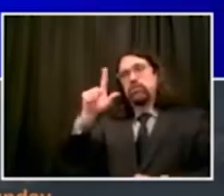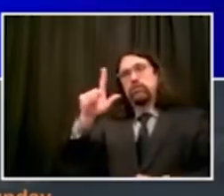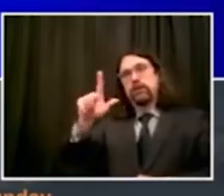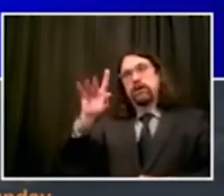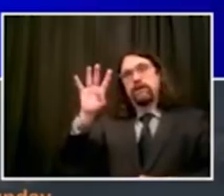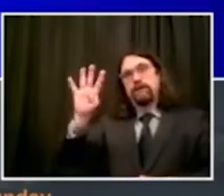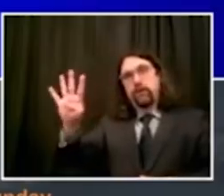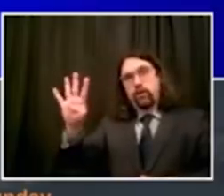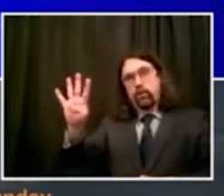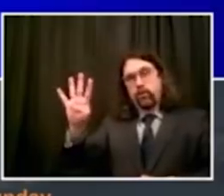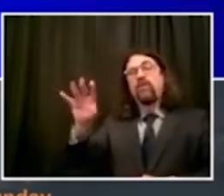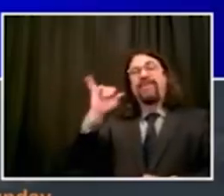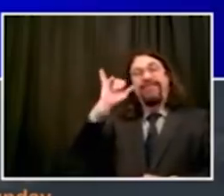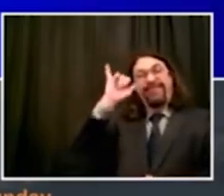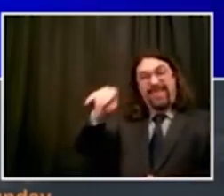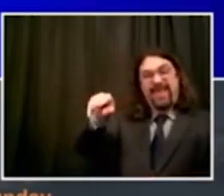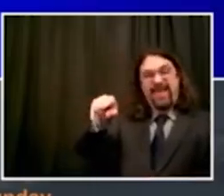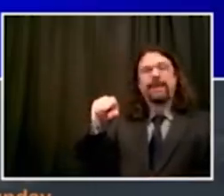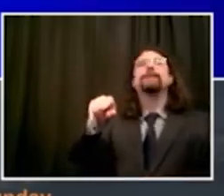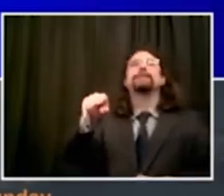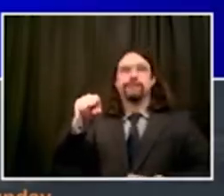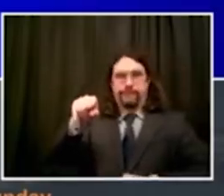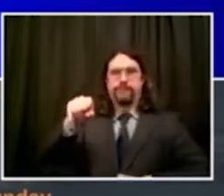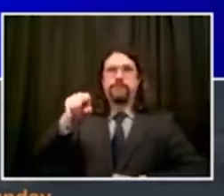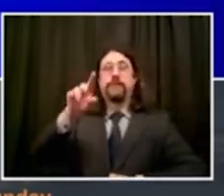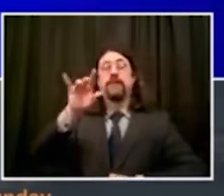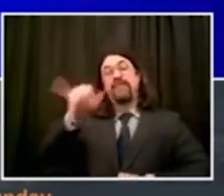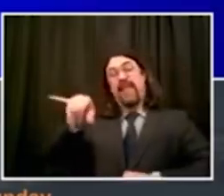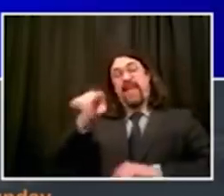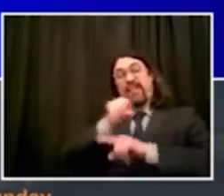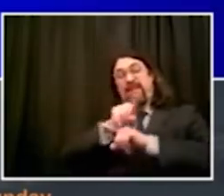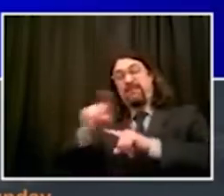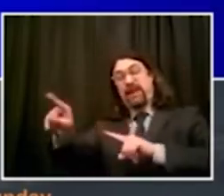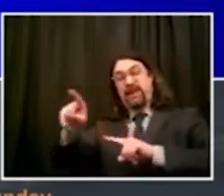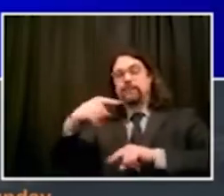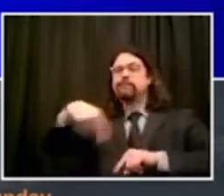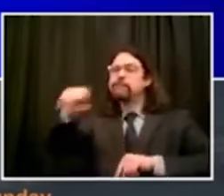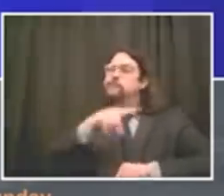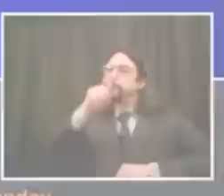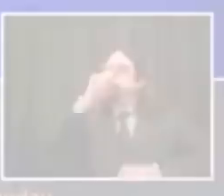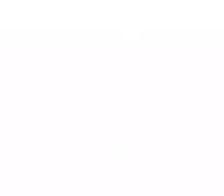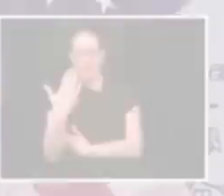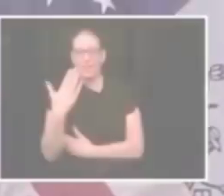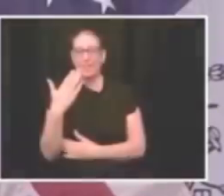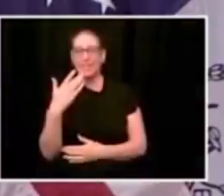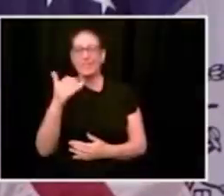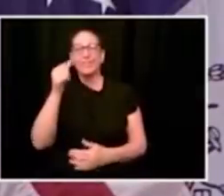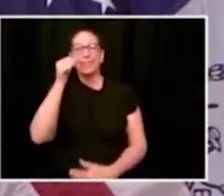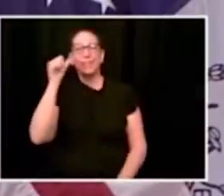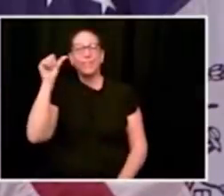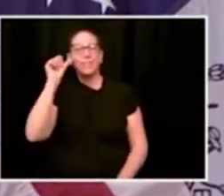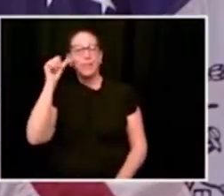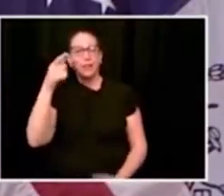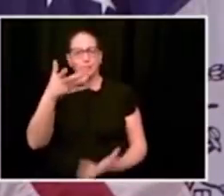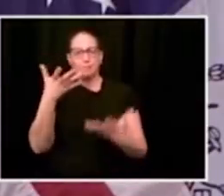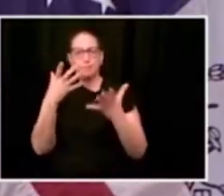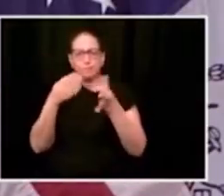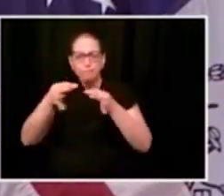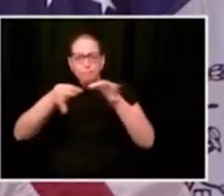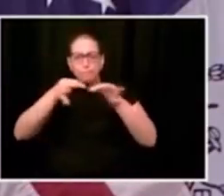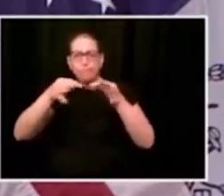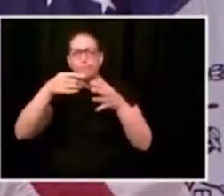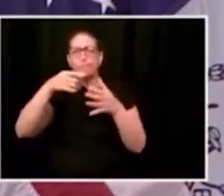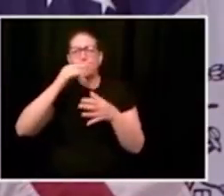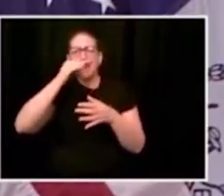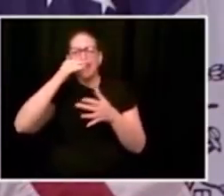weeks. So it'll be suspended again through Sunday, June 7th. Do you have an update? Are